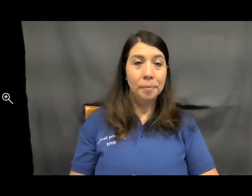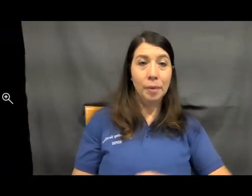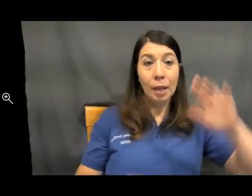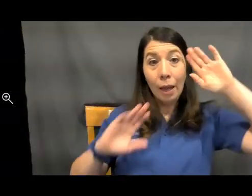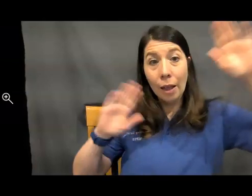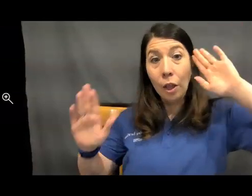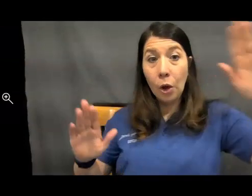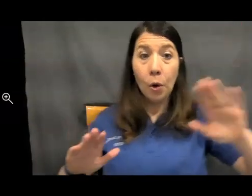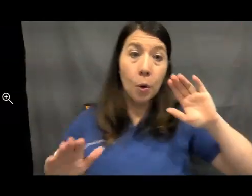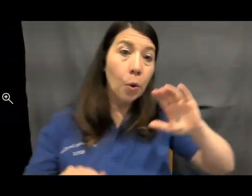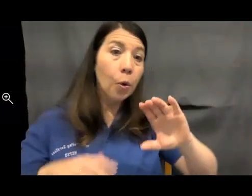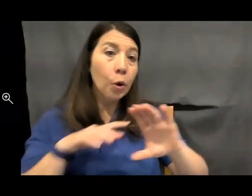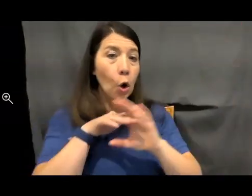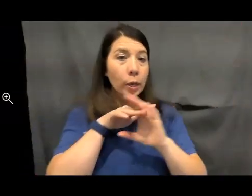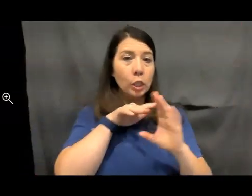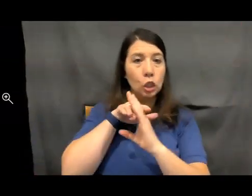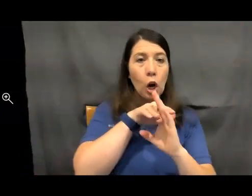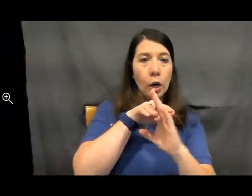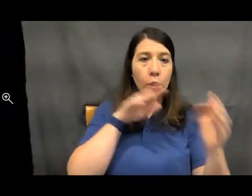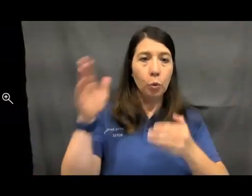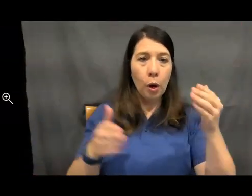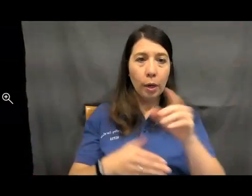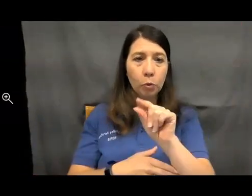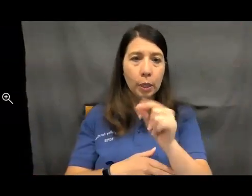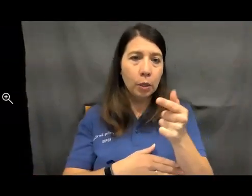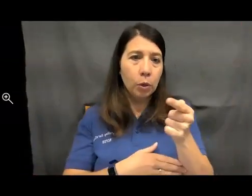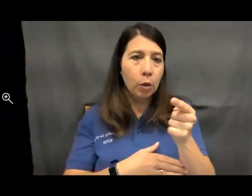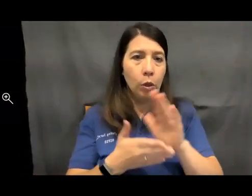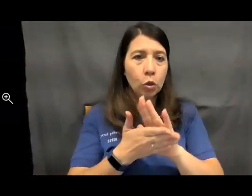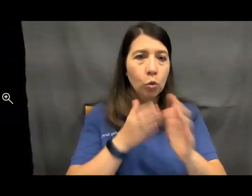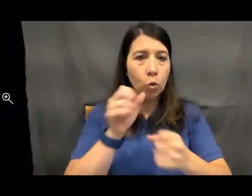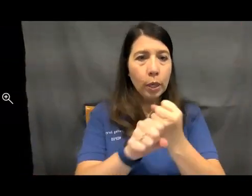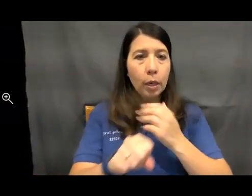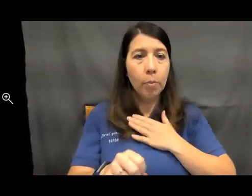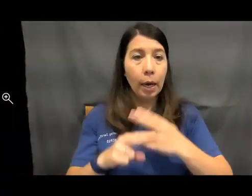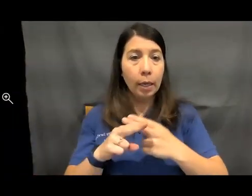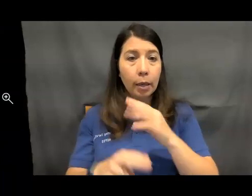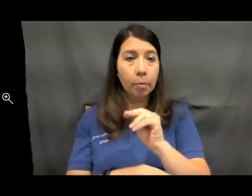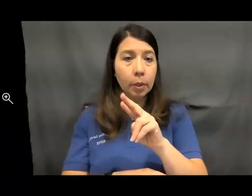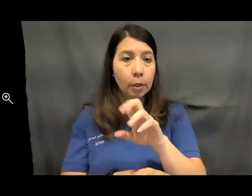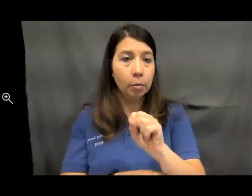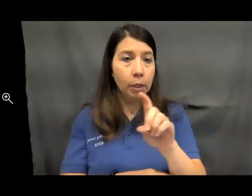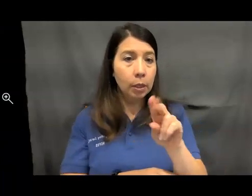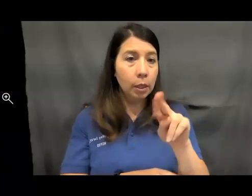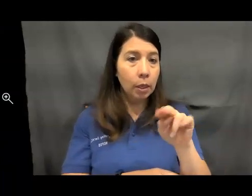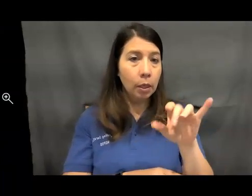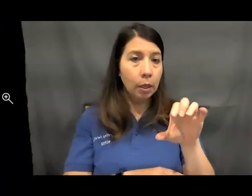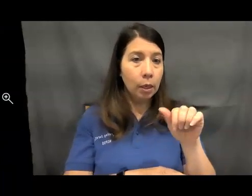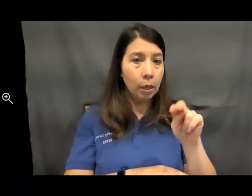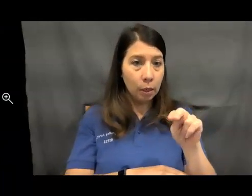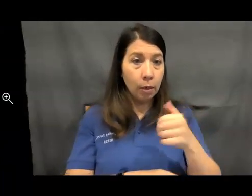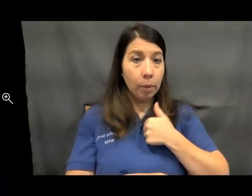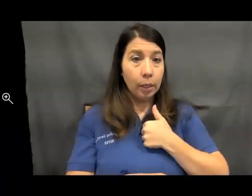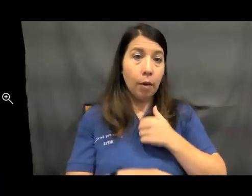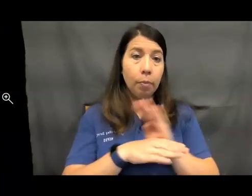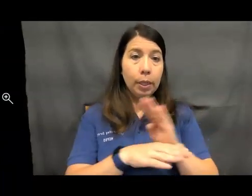Hi, Colgan Sharks. Welcome to the 2020-21 school year. My name is Mrs. Duncan and I'm one of the business teachers at Colgan High School. This